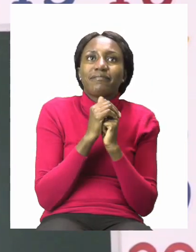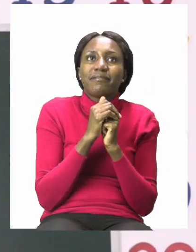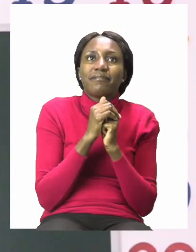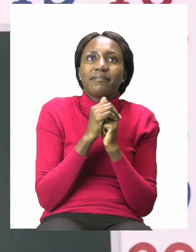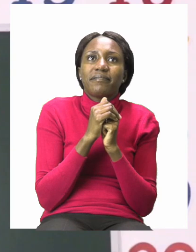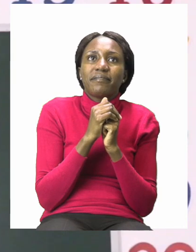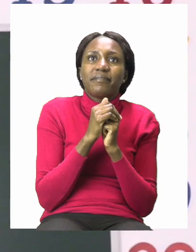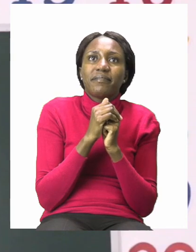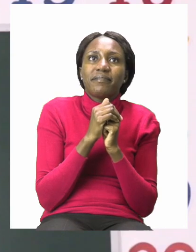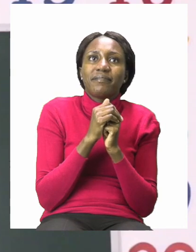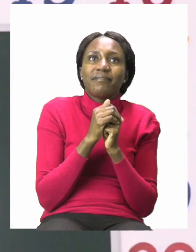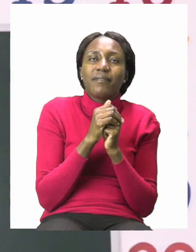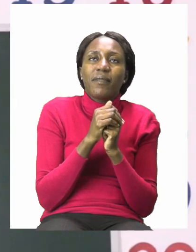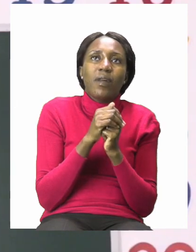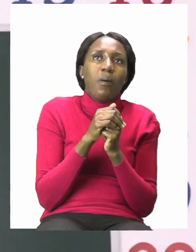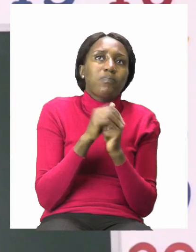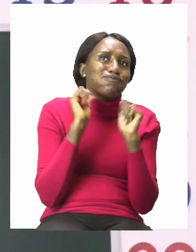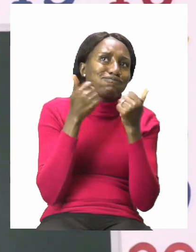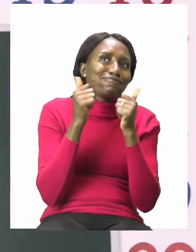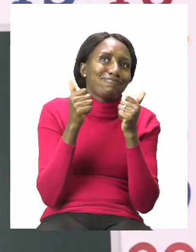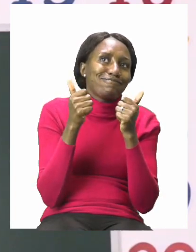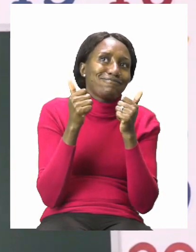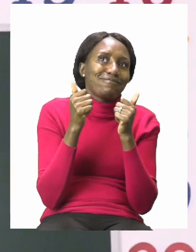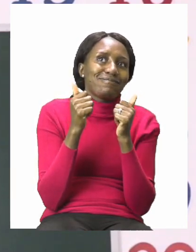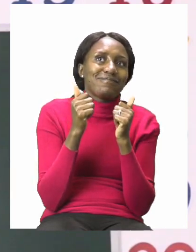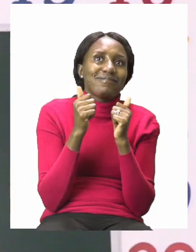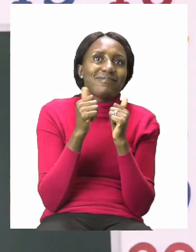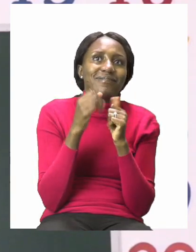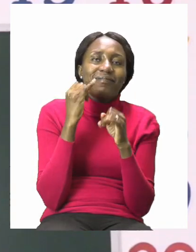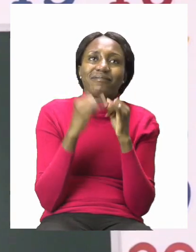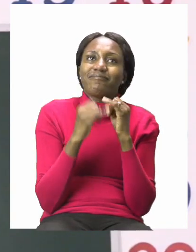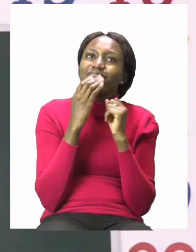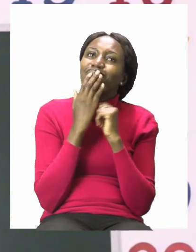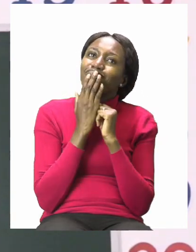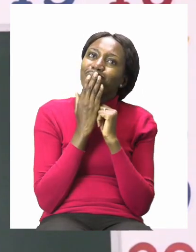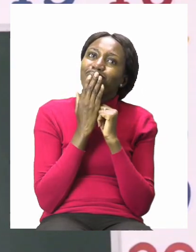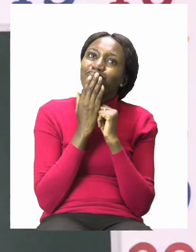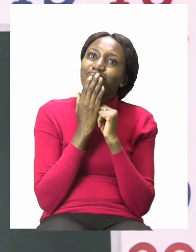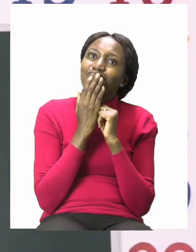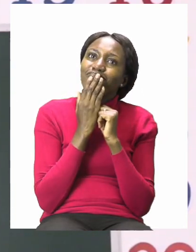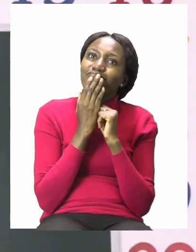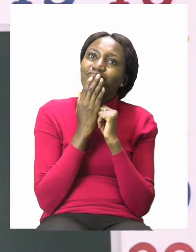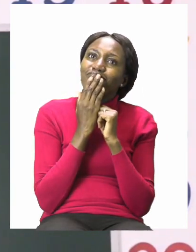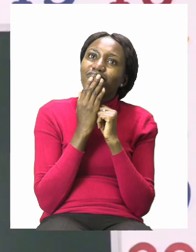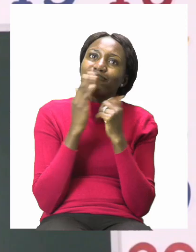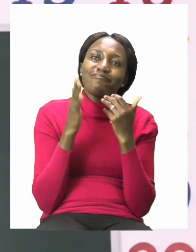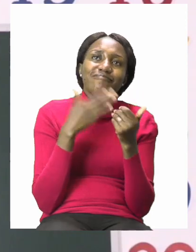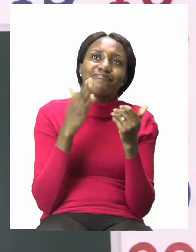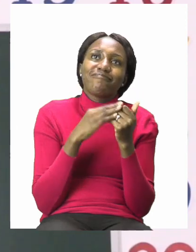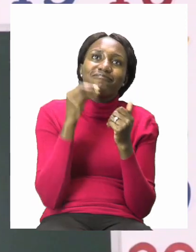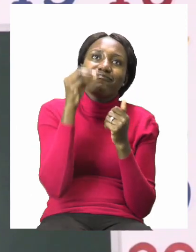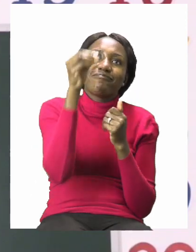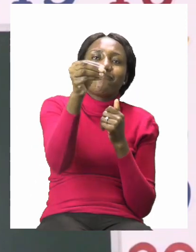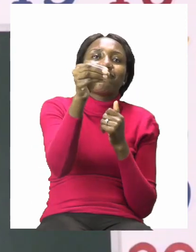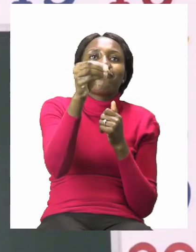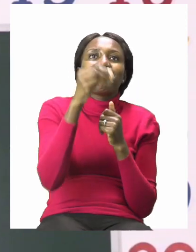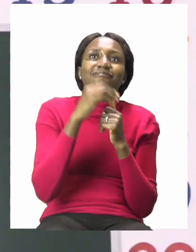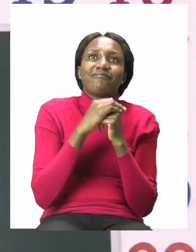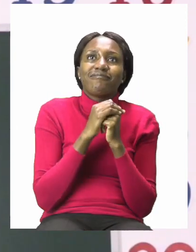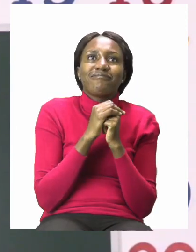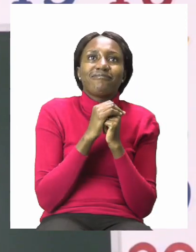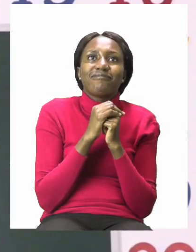Good job everyone. So, that means the last piece that we have boys and girls is right